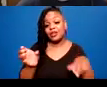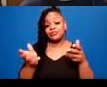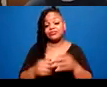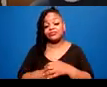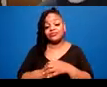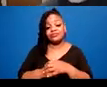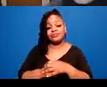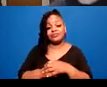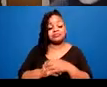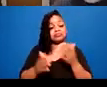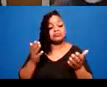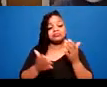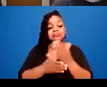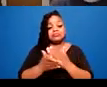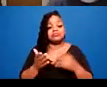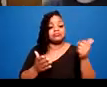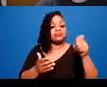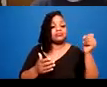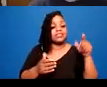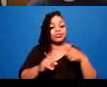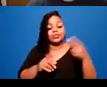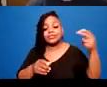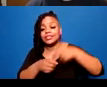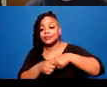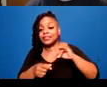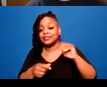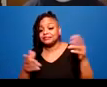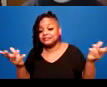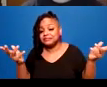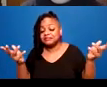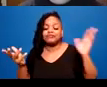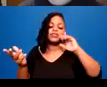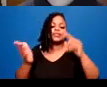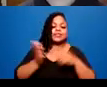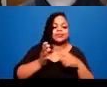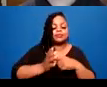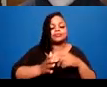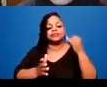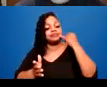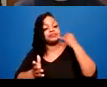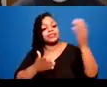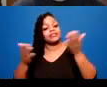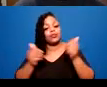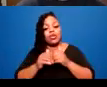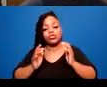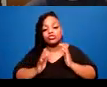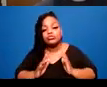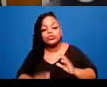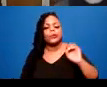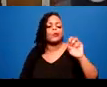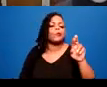you're dealing with a customer or a client, for example. But building awareness and then practicing